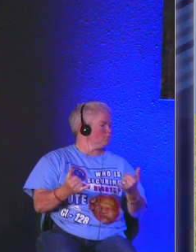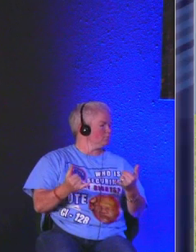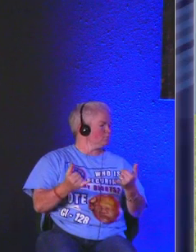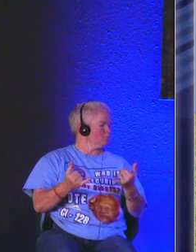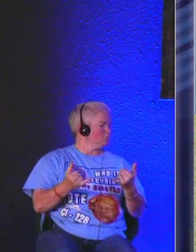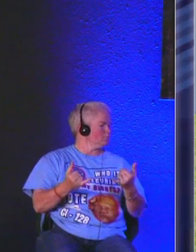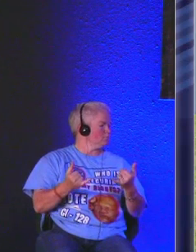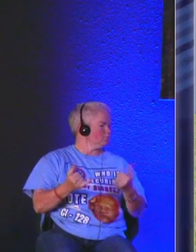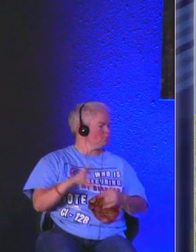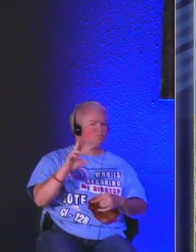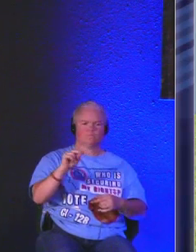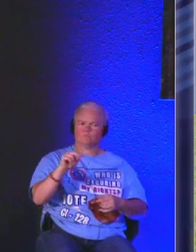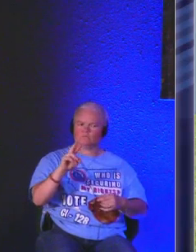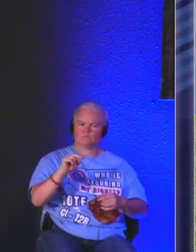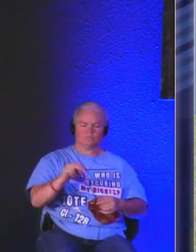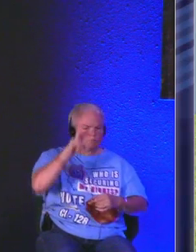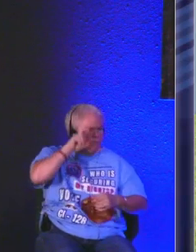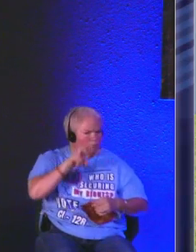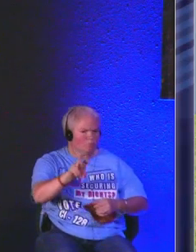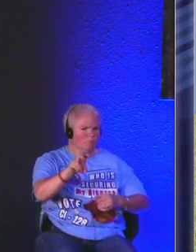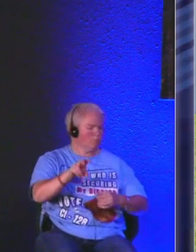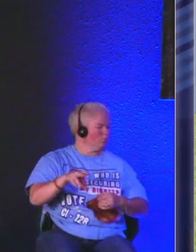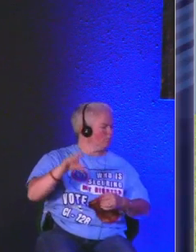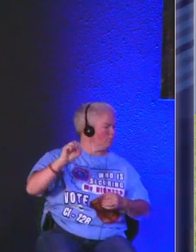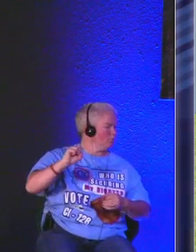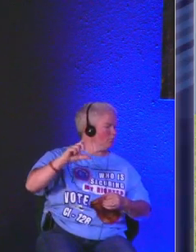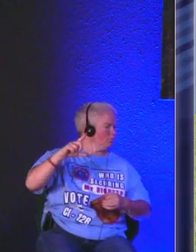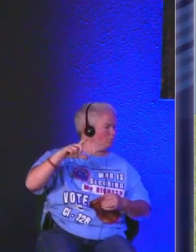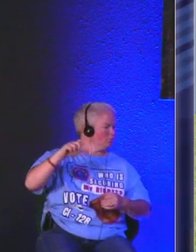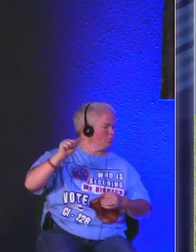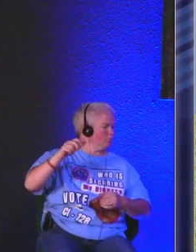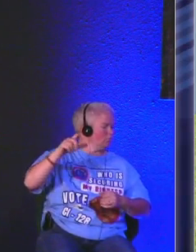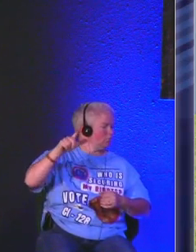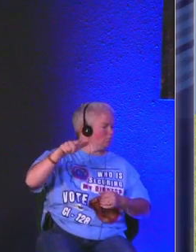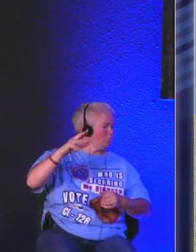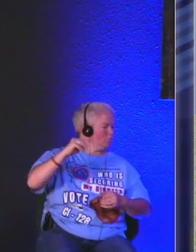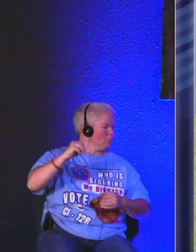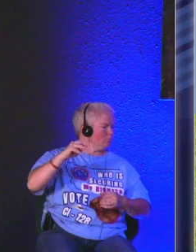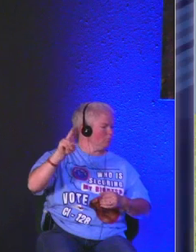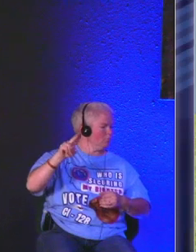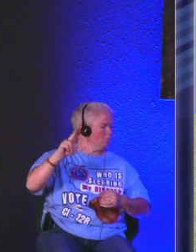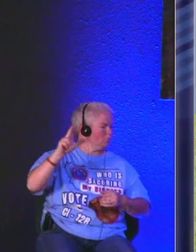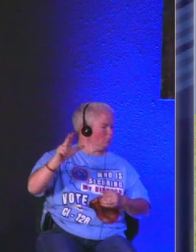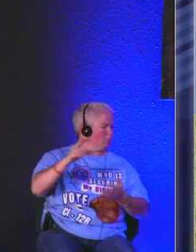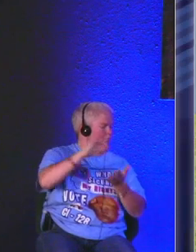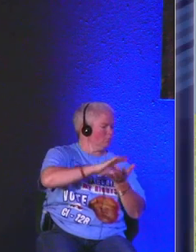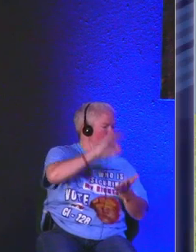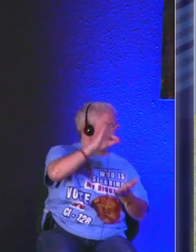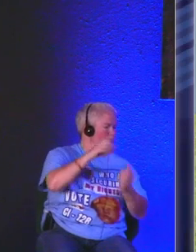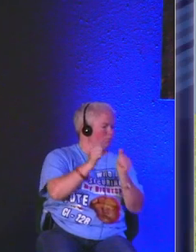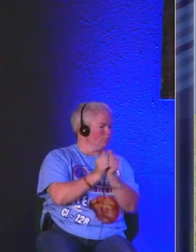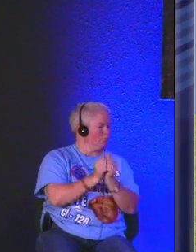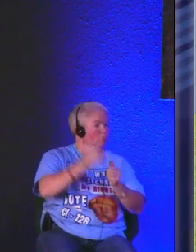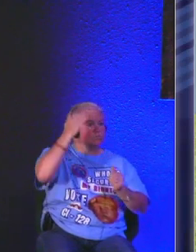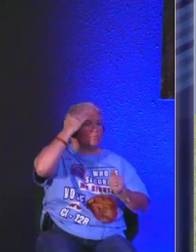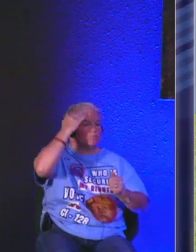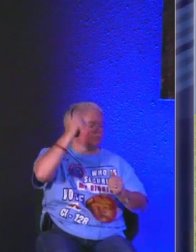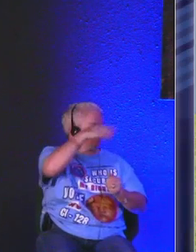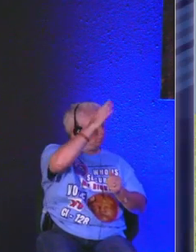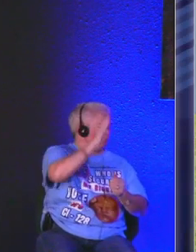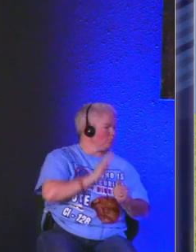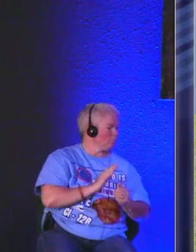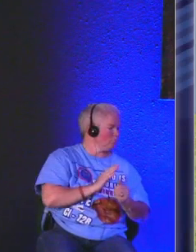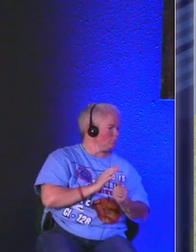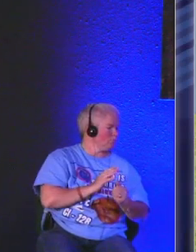now there's no doubt that Psalm 23 is it's founded within the mind of God and was